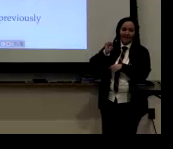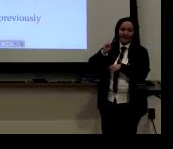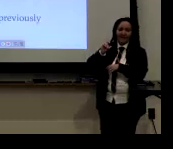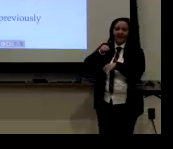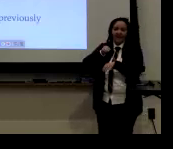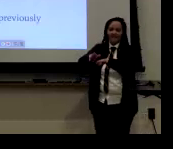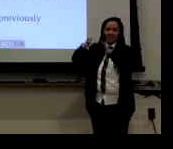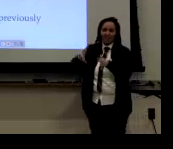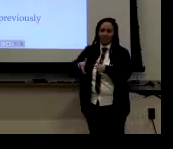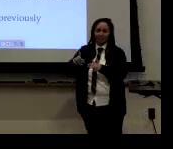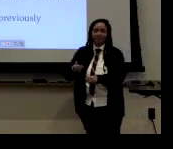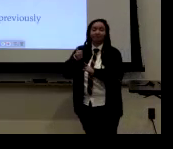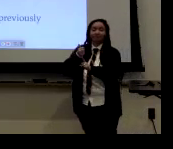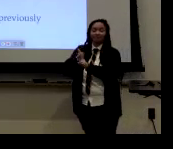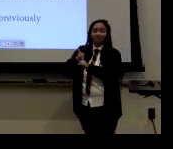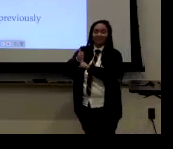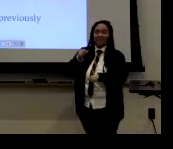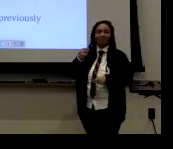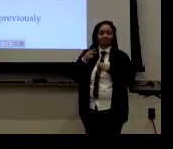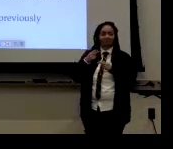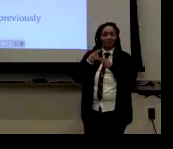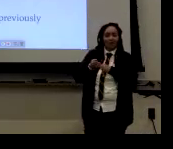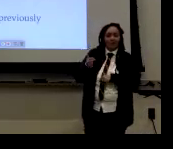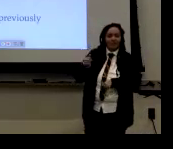From an influencer on social media.